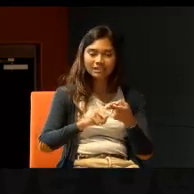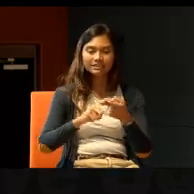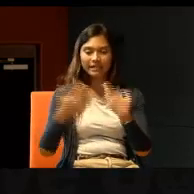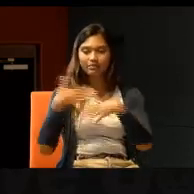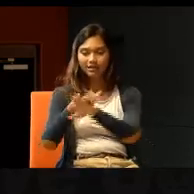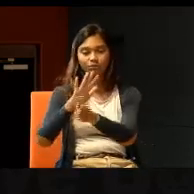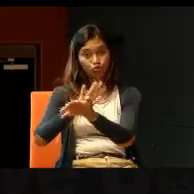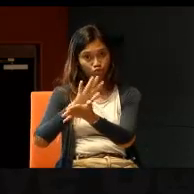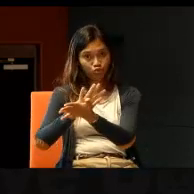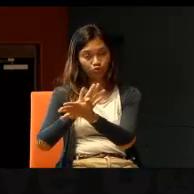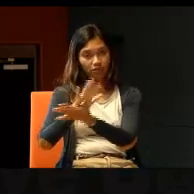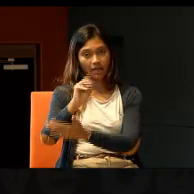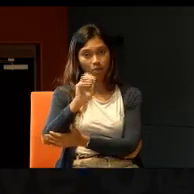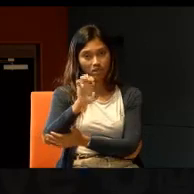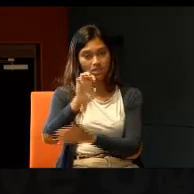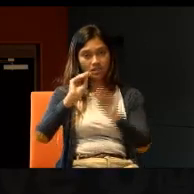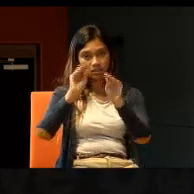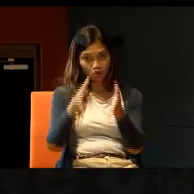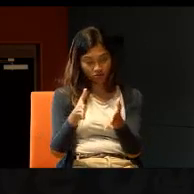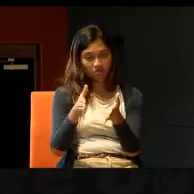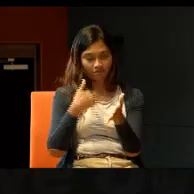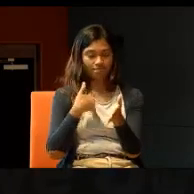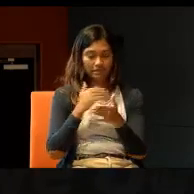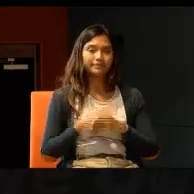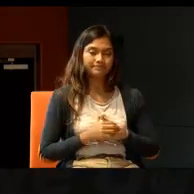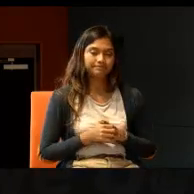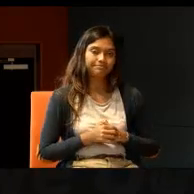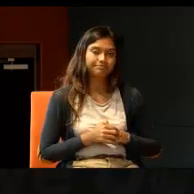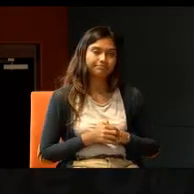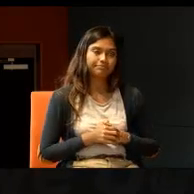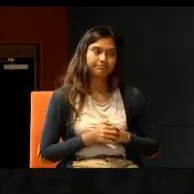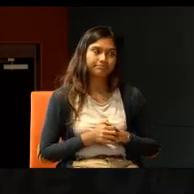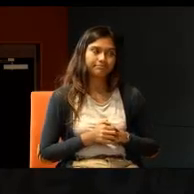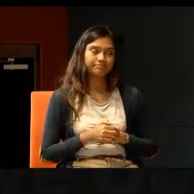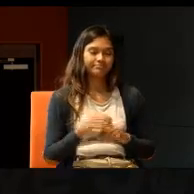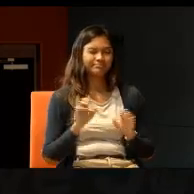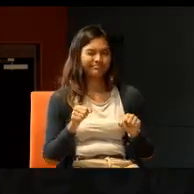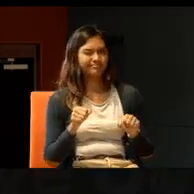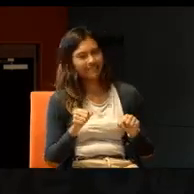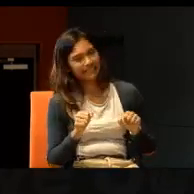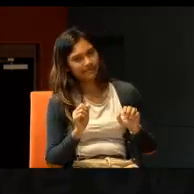schools, MOE teachers. So, I can compare,